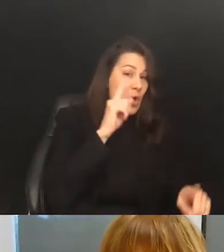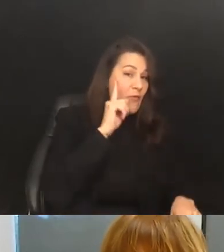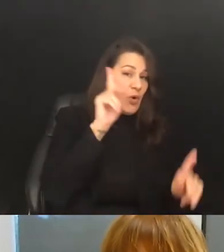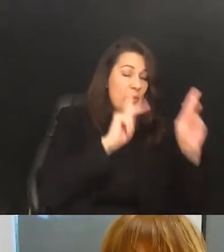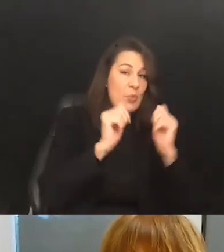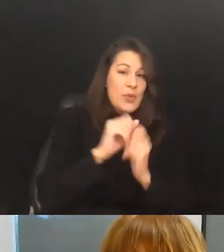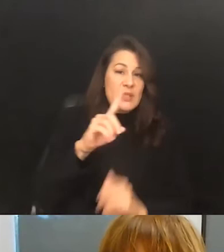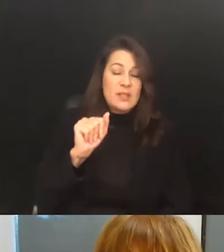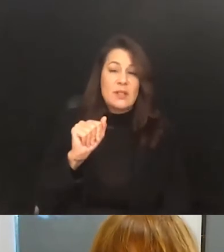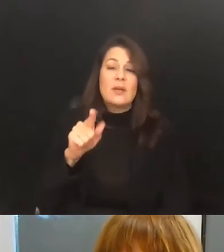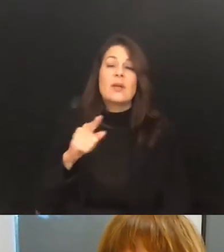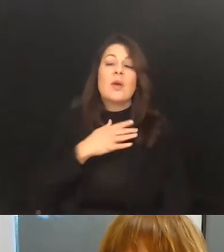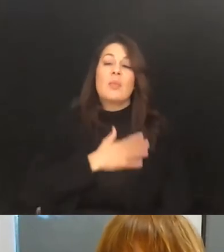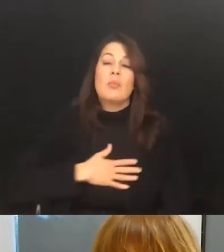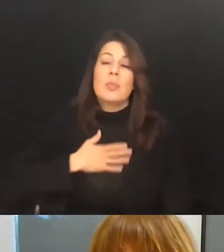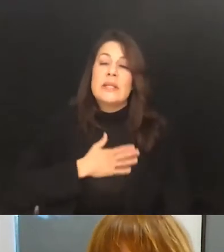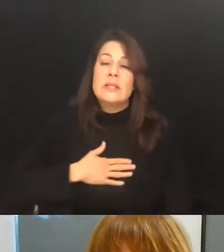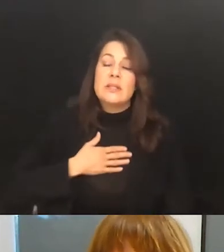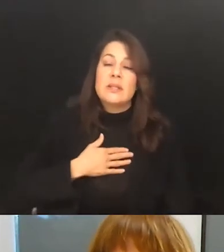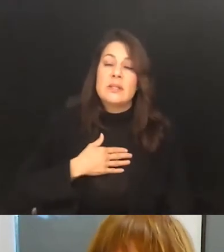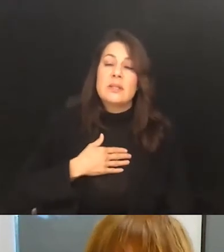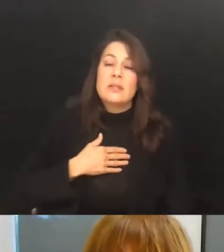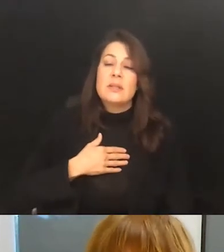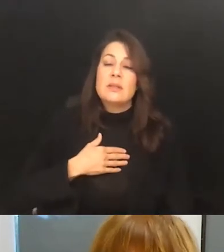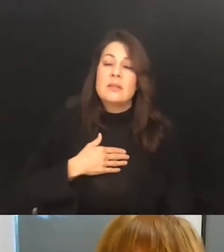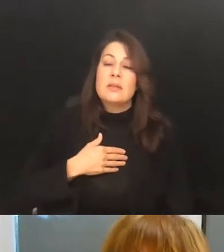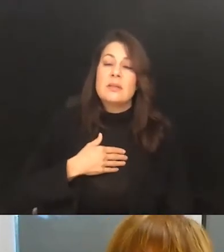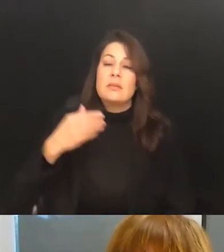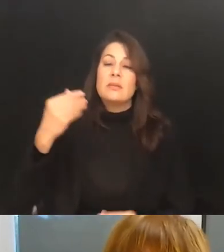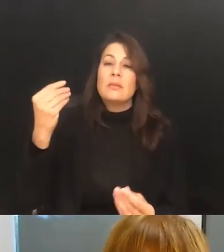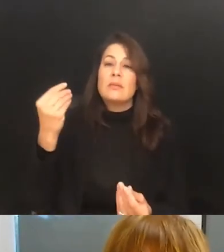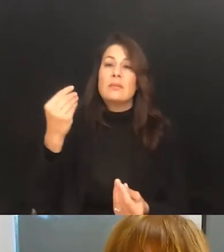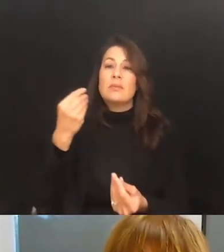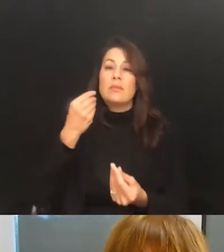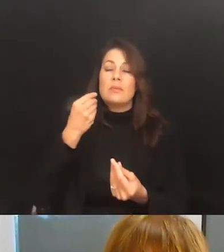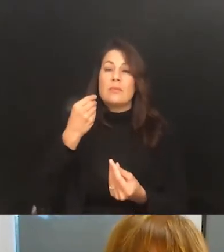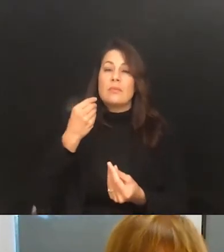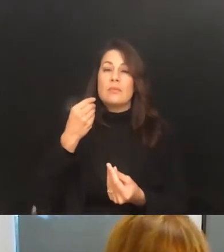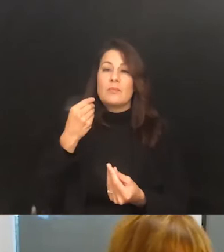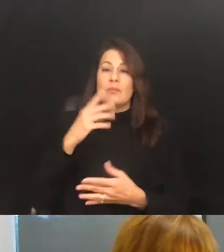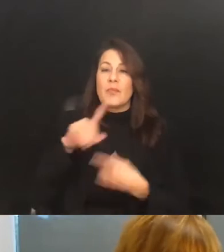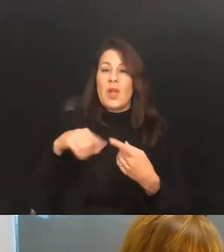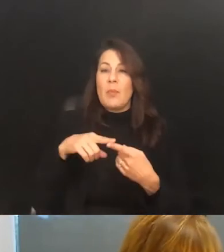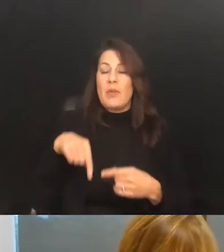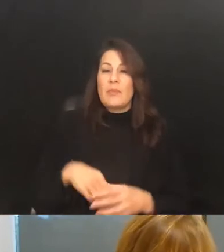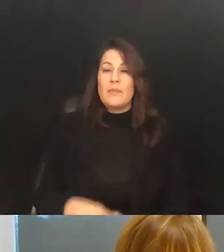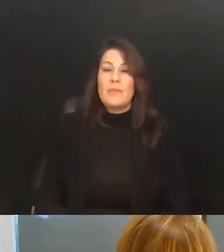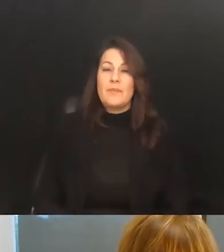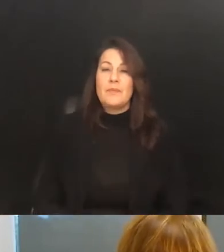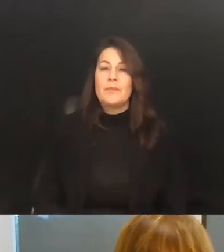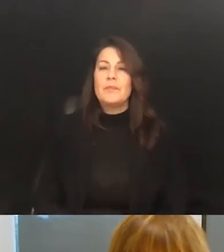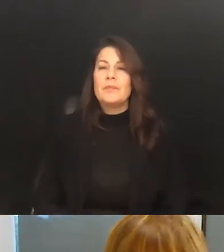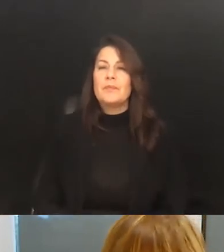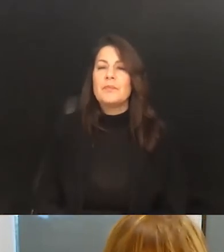Please disfuse me of, um, of this cynicism. Well, it's an, it's an interesting sort of